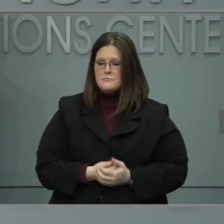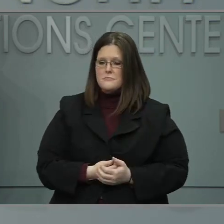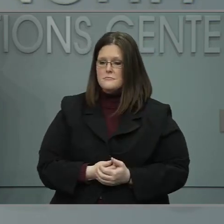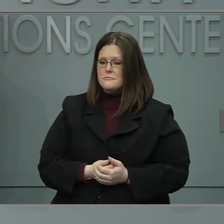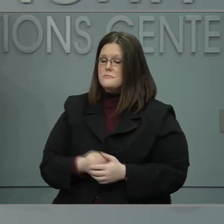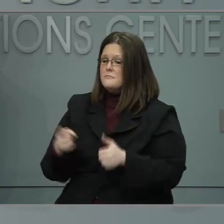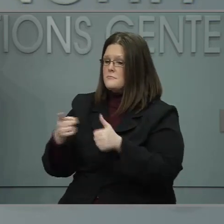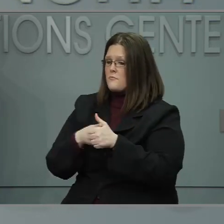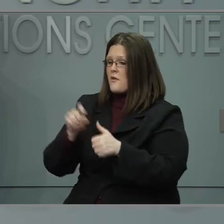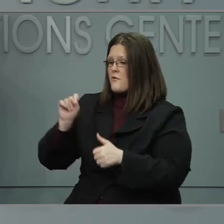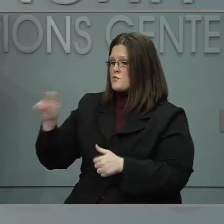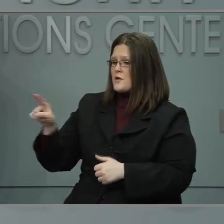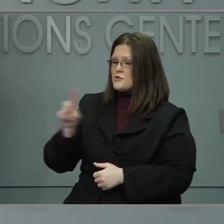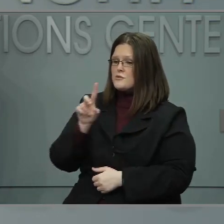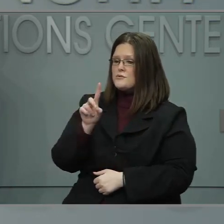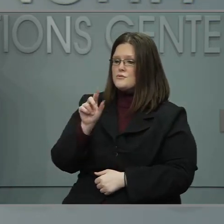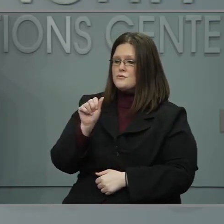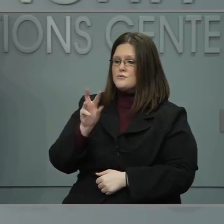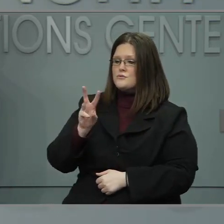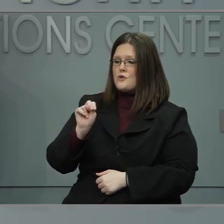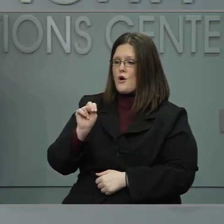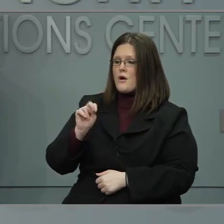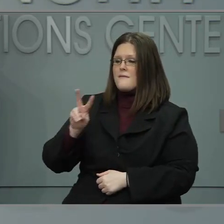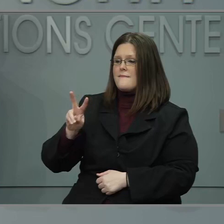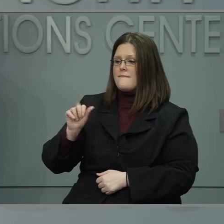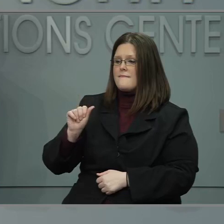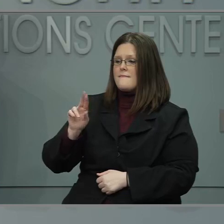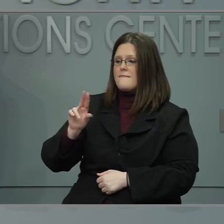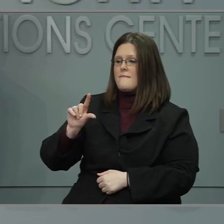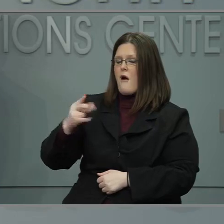Our first question is from Dawn Vaughn with the News and Observer.